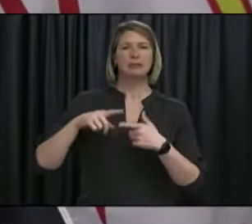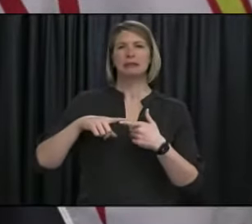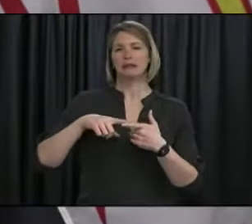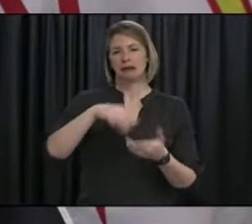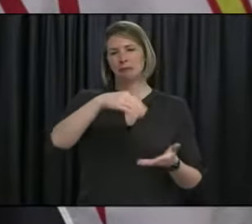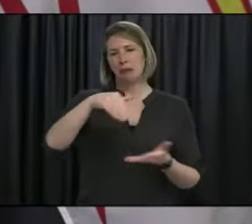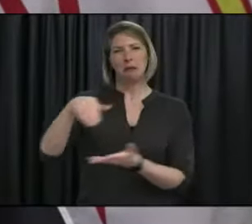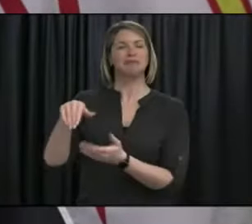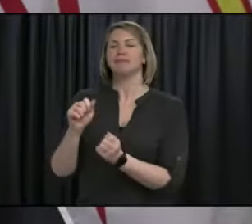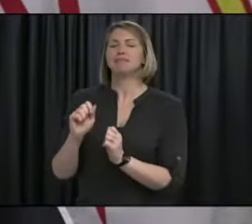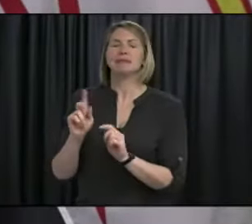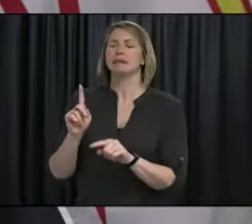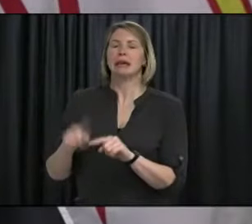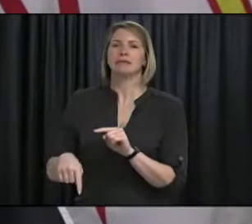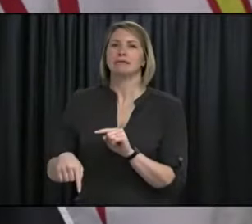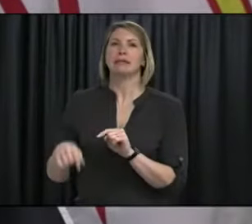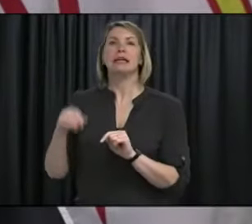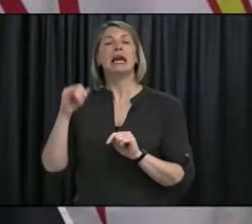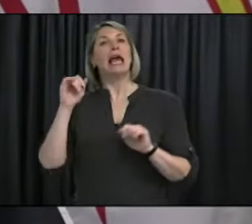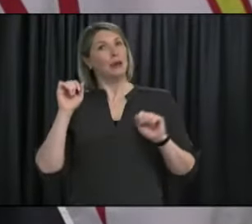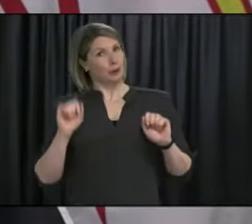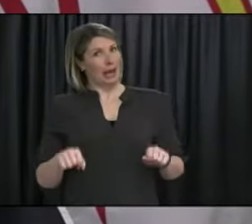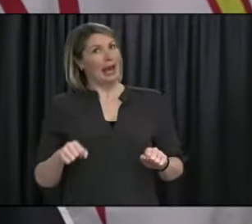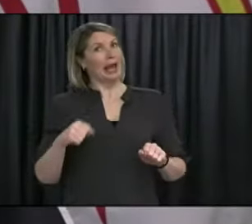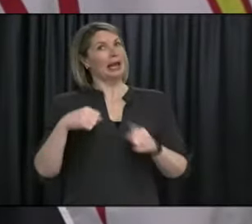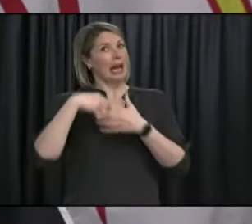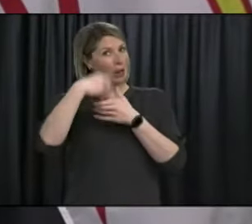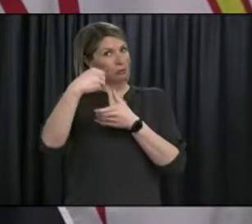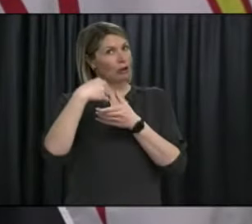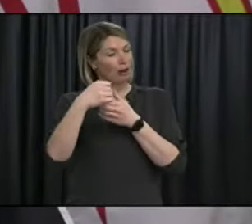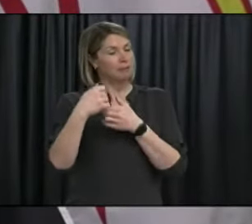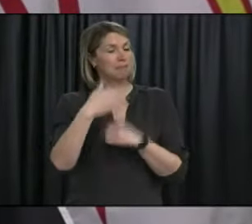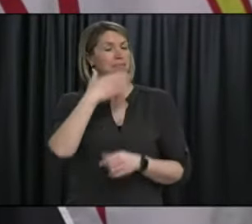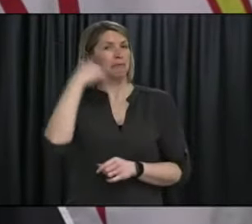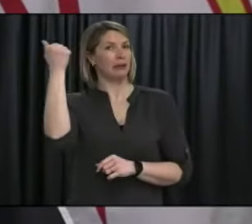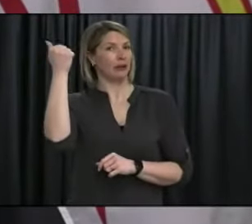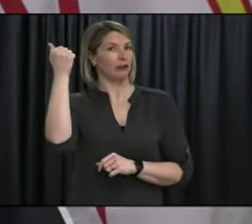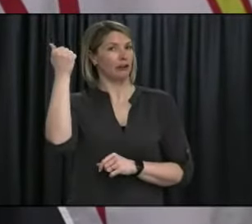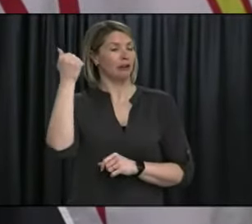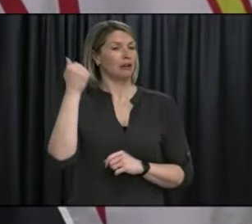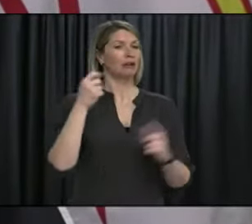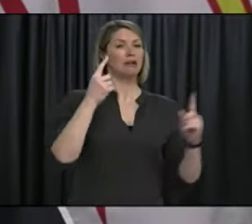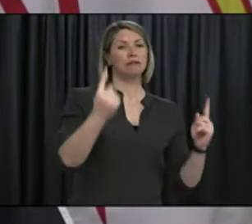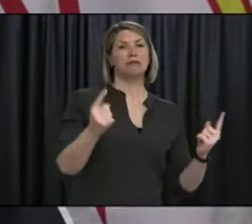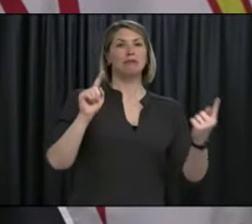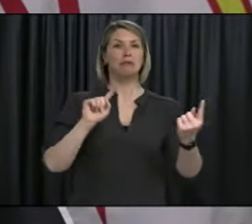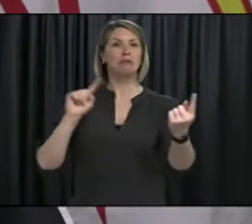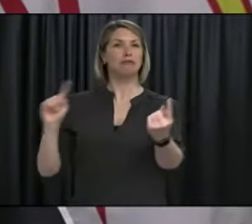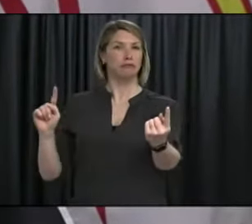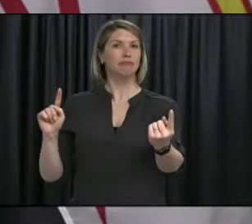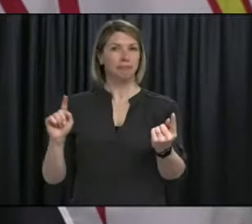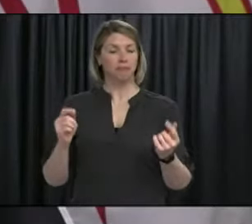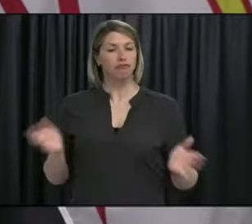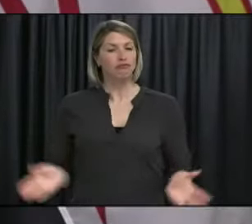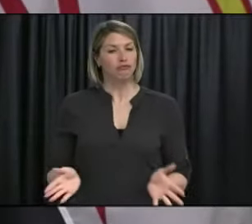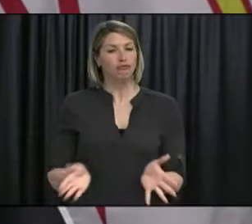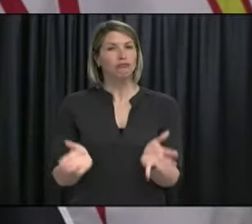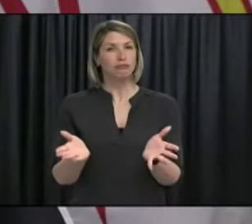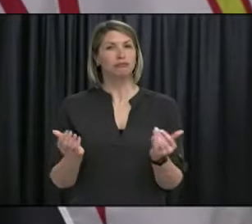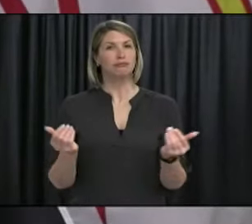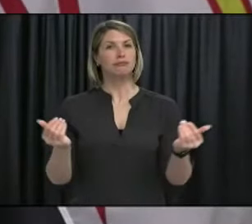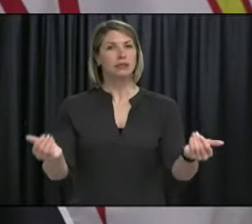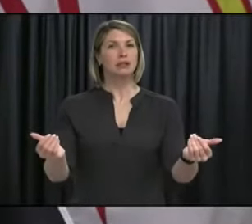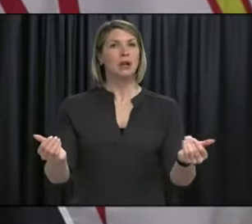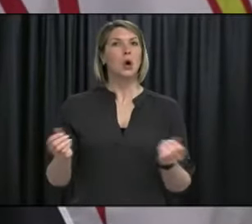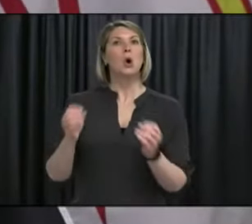If the weather permits, choose outdoor interactions over indoors. Further guidance is available on our website under holiday